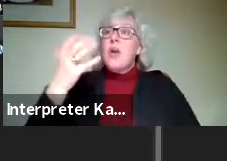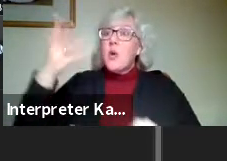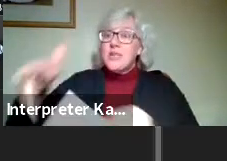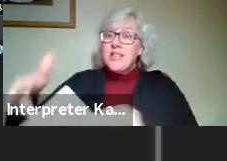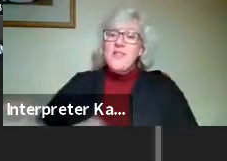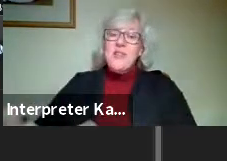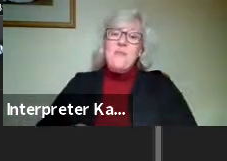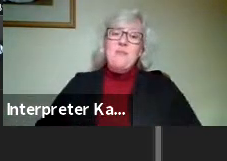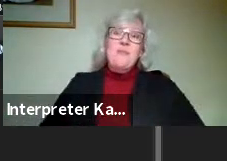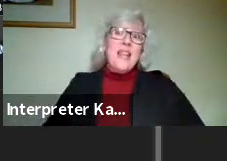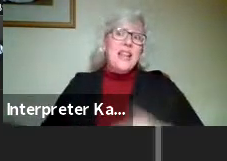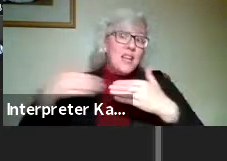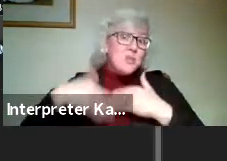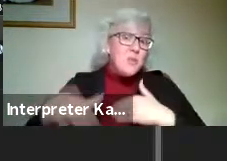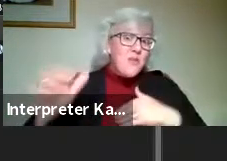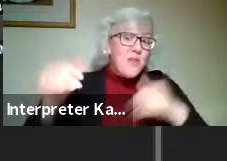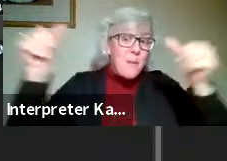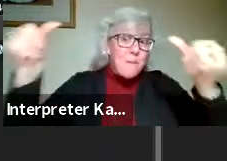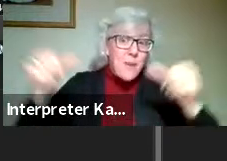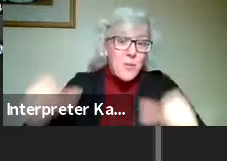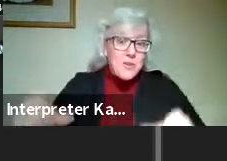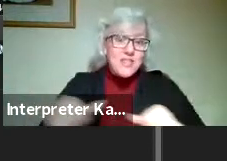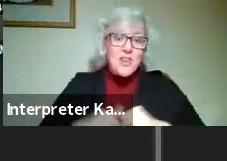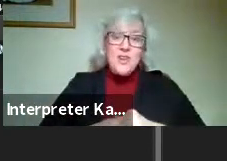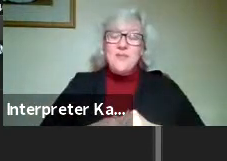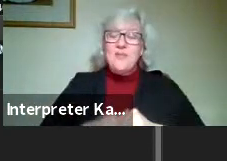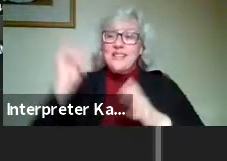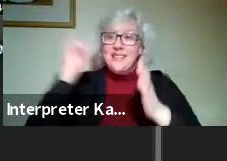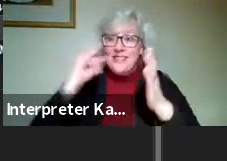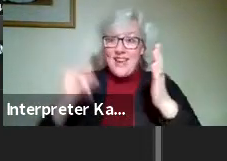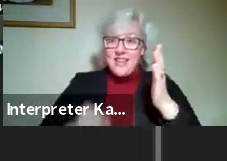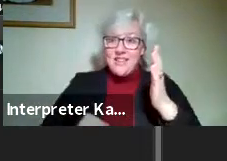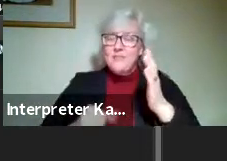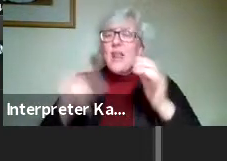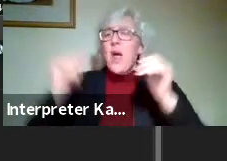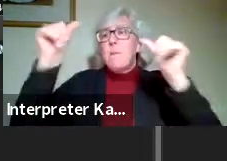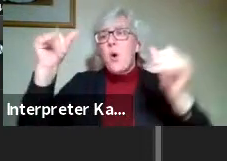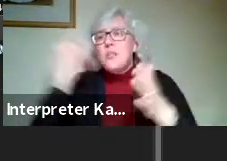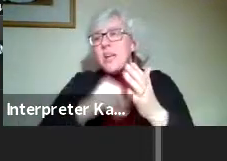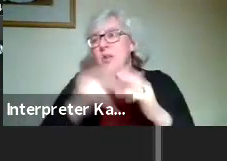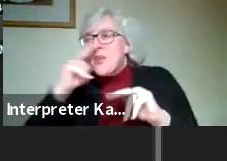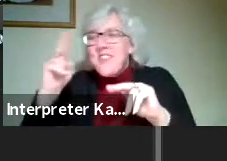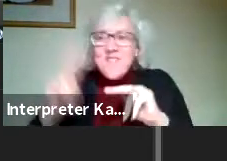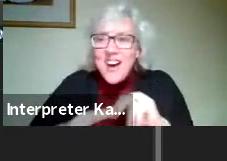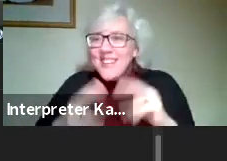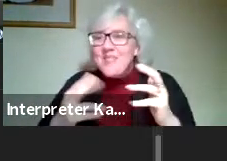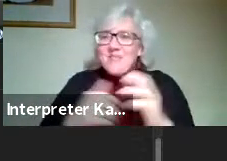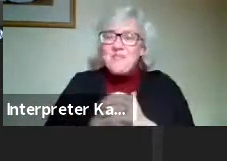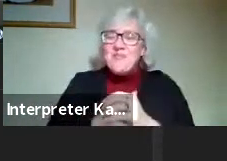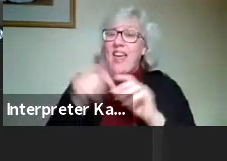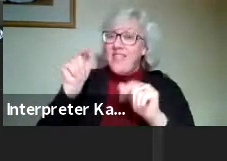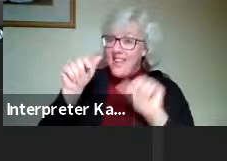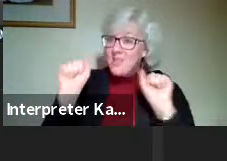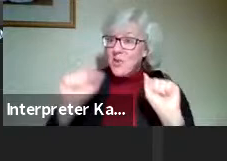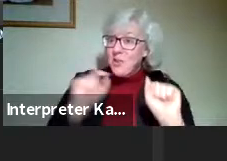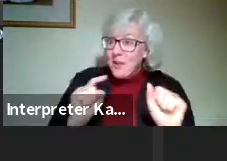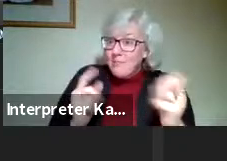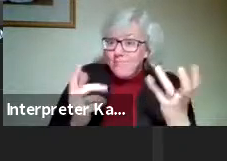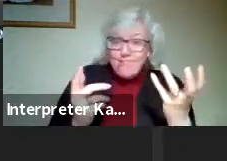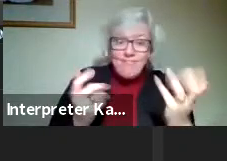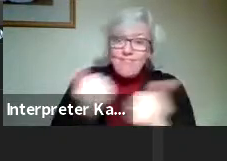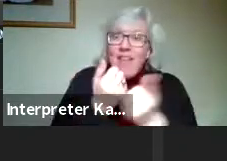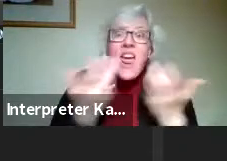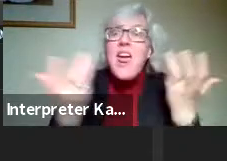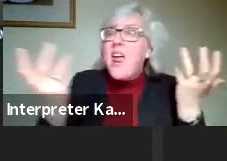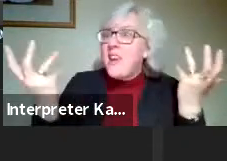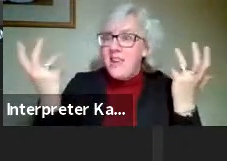guys. So let's move into the poster design category. Poster design is really fun because this could be any